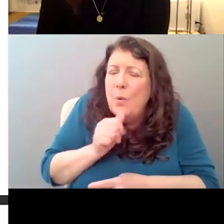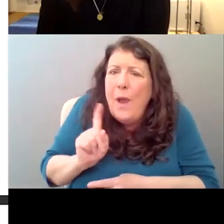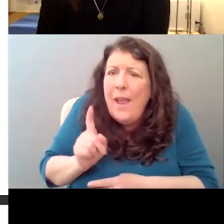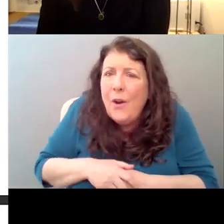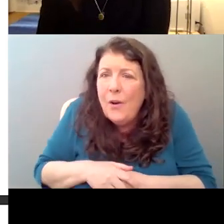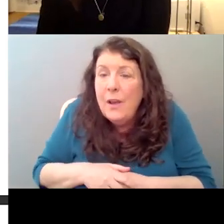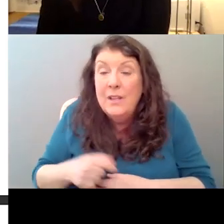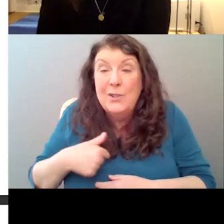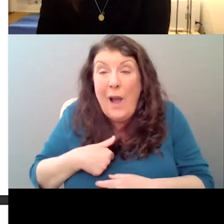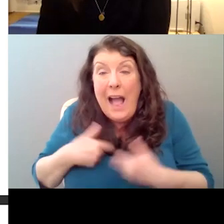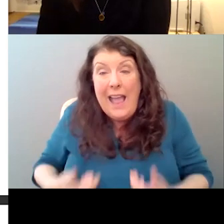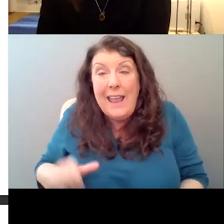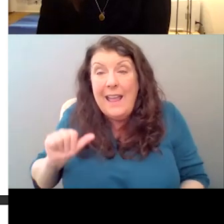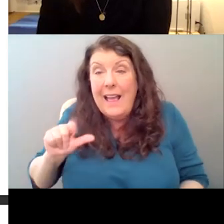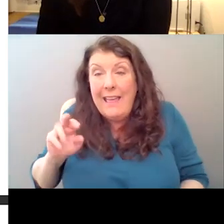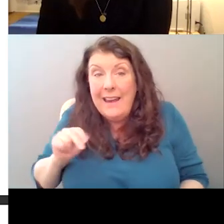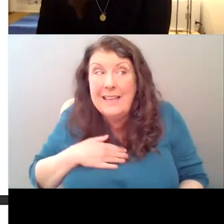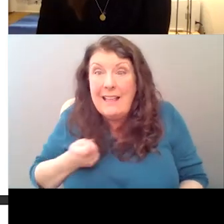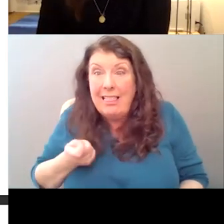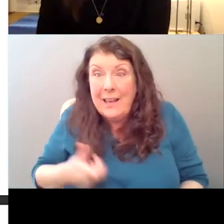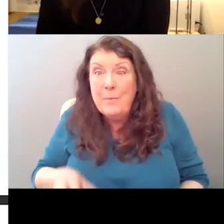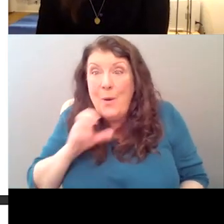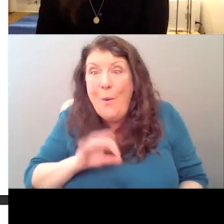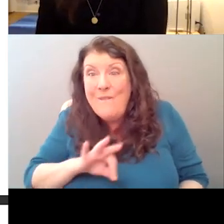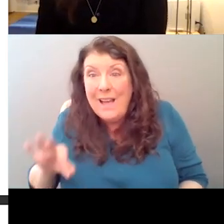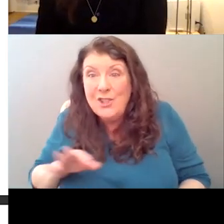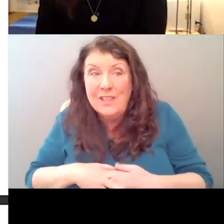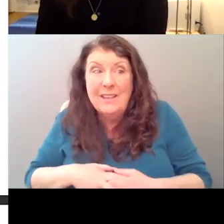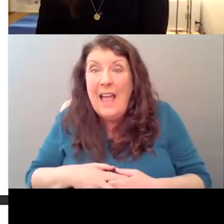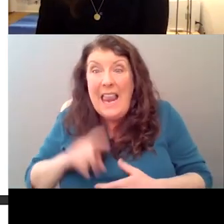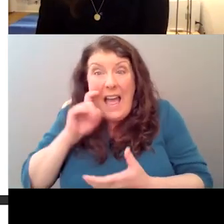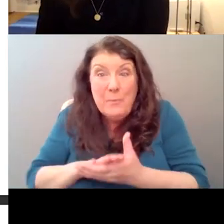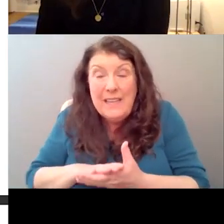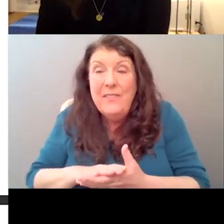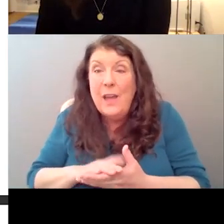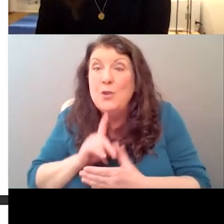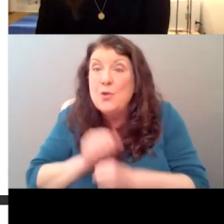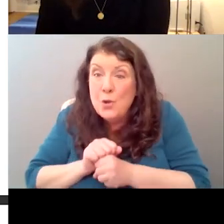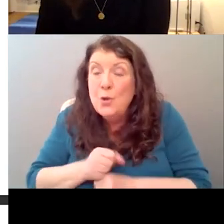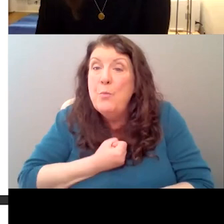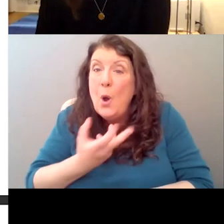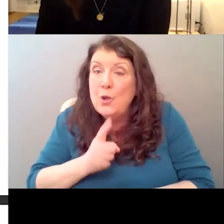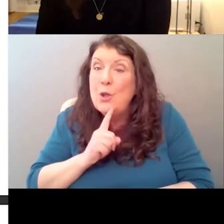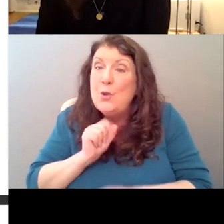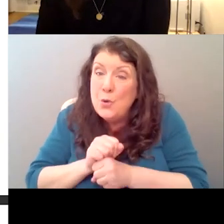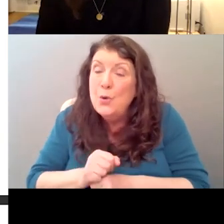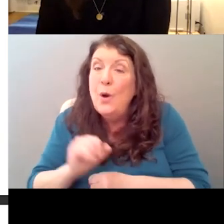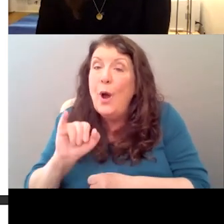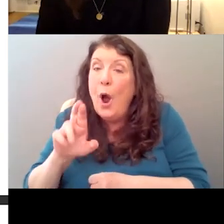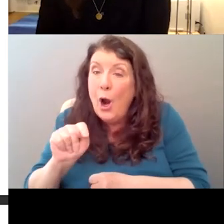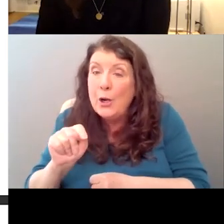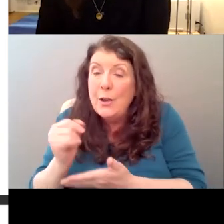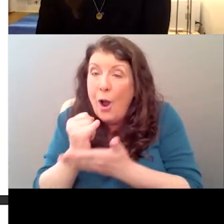real poetry and real art is going to come from a private place and it's going to come from a place of truth and a